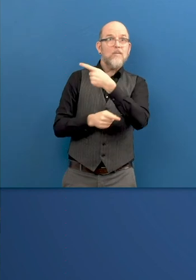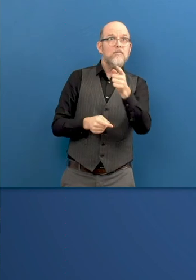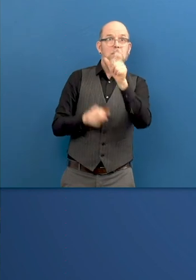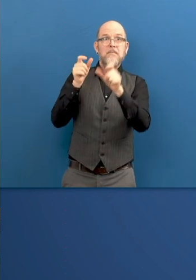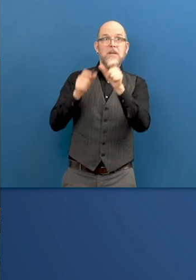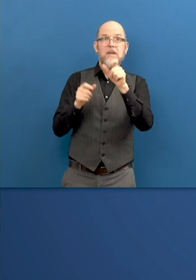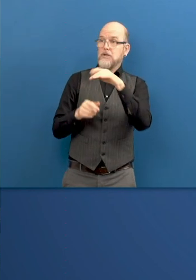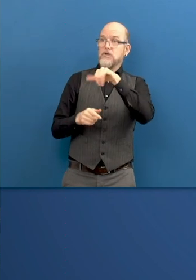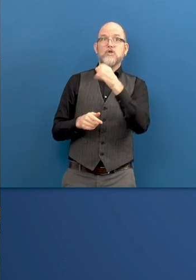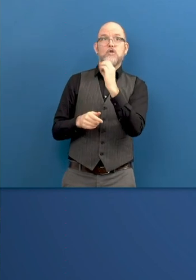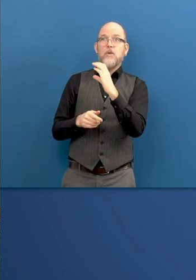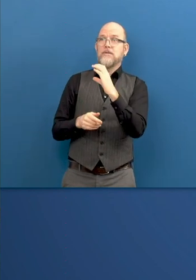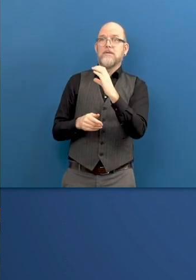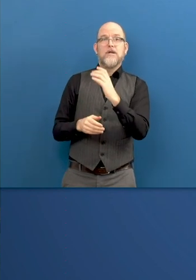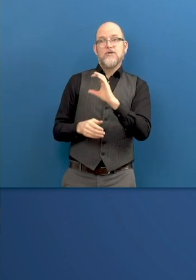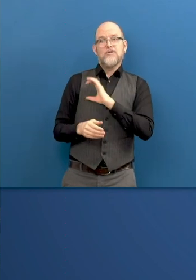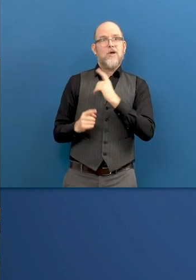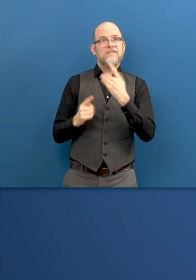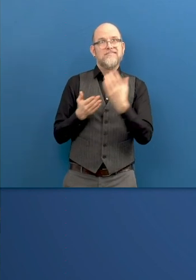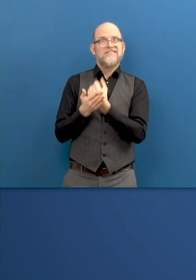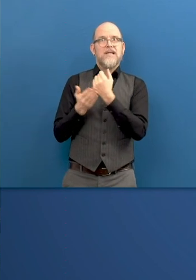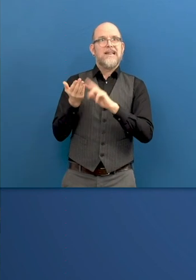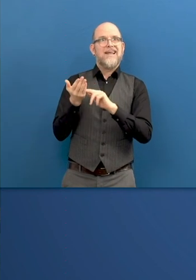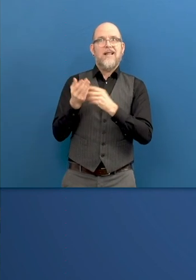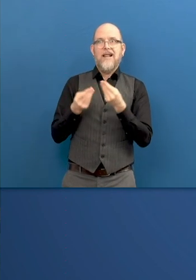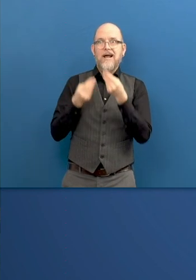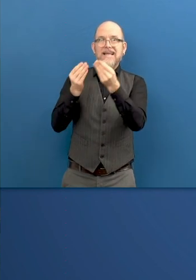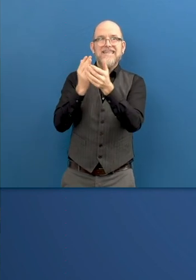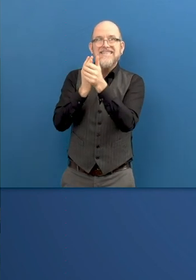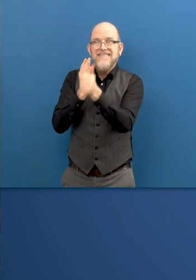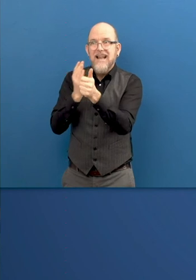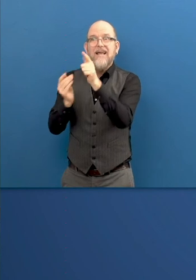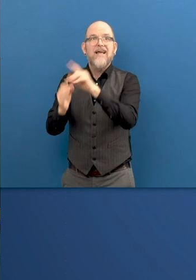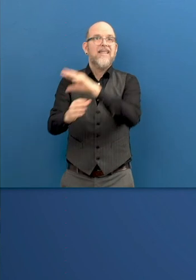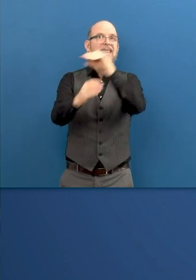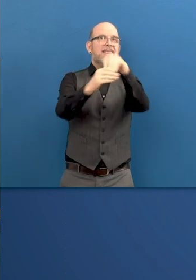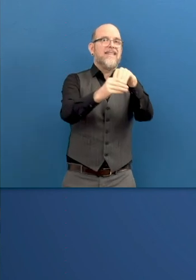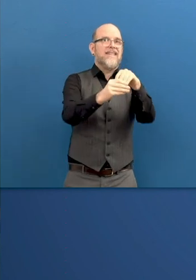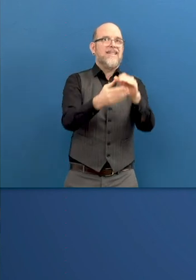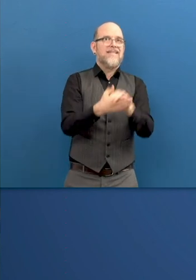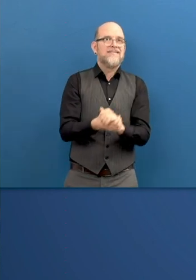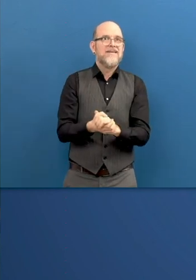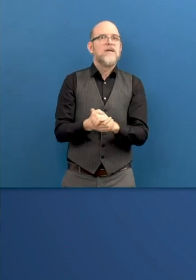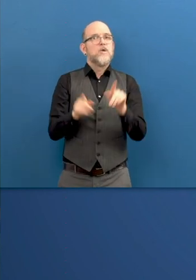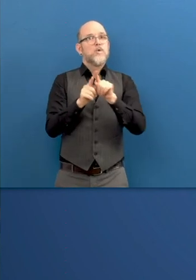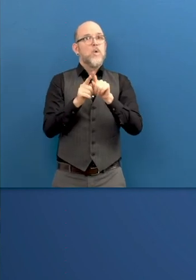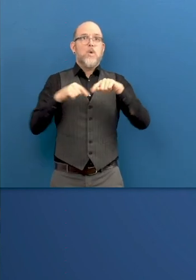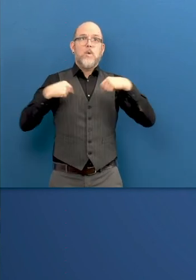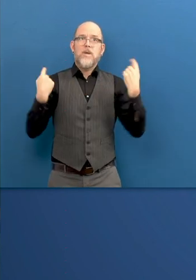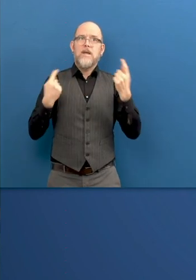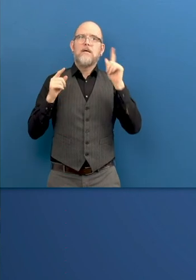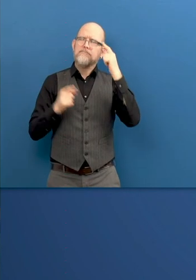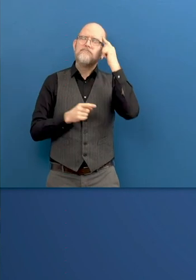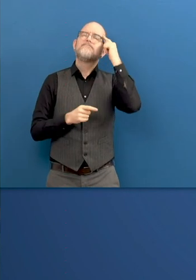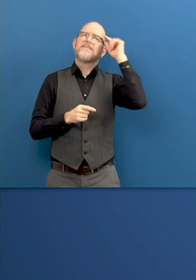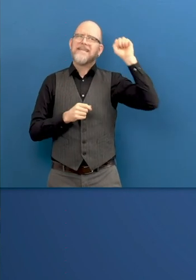believe that ability, ability and attitude, ability and attitude are more important than disability.